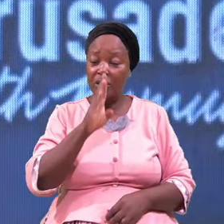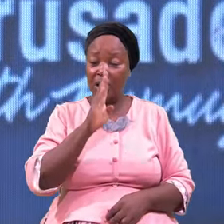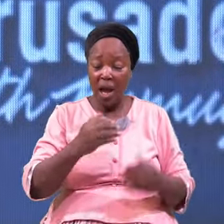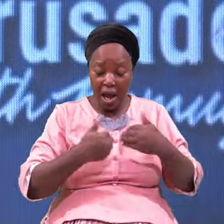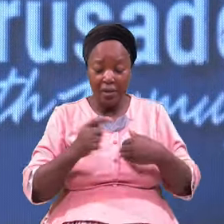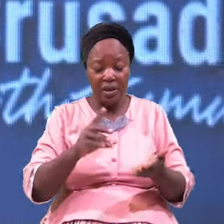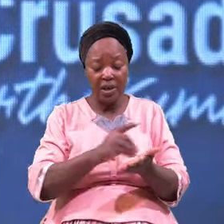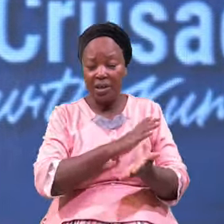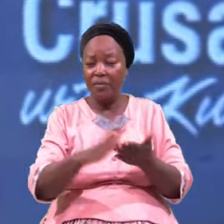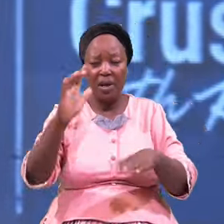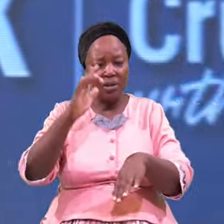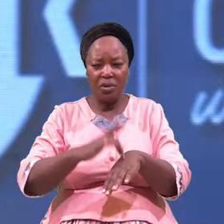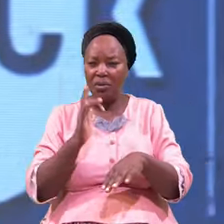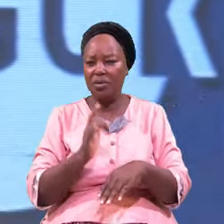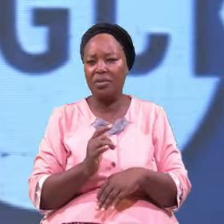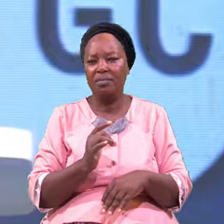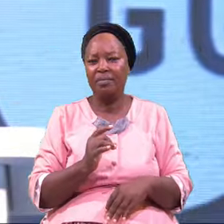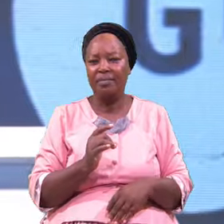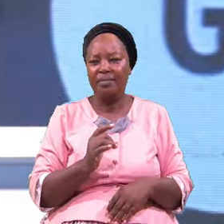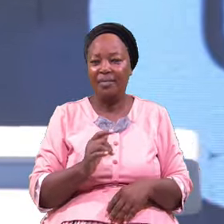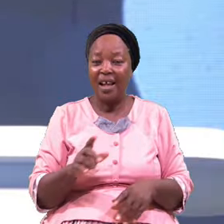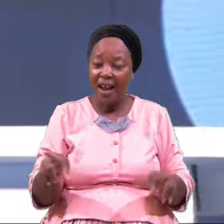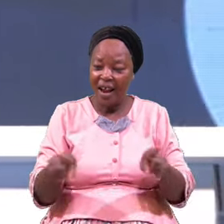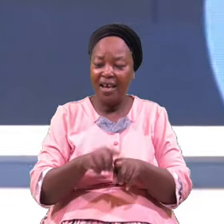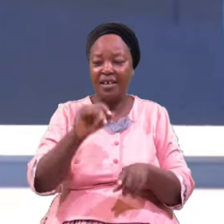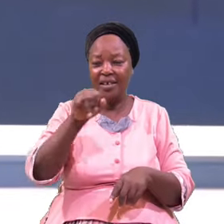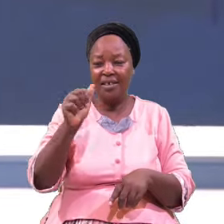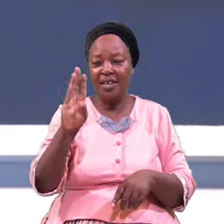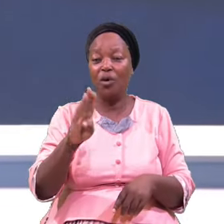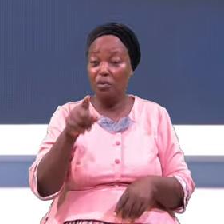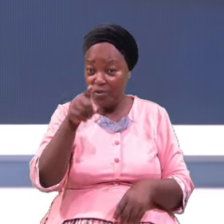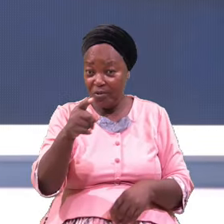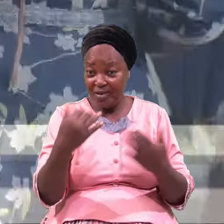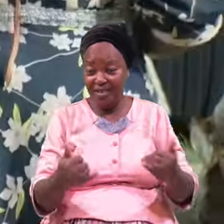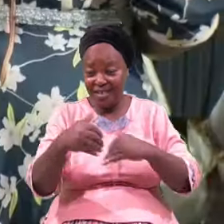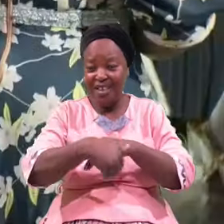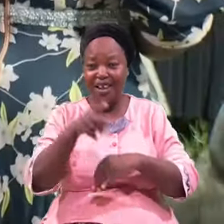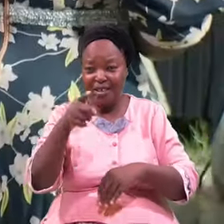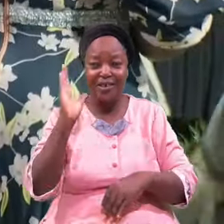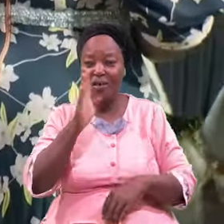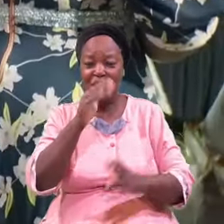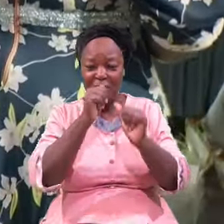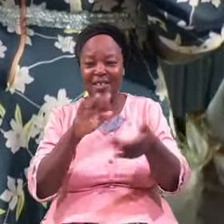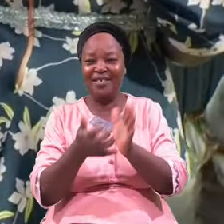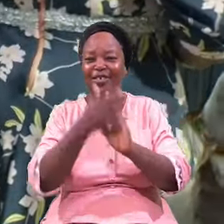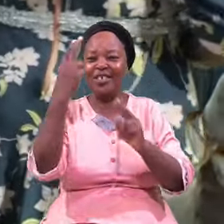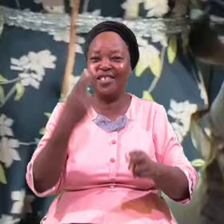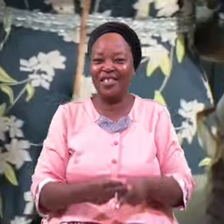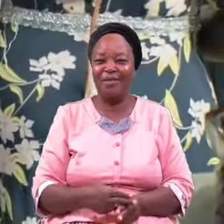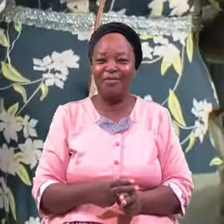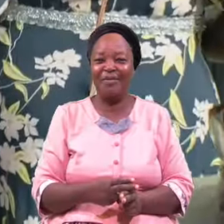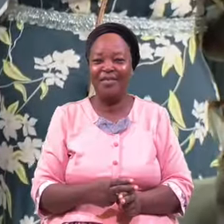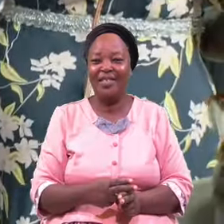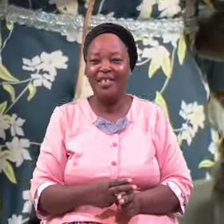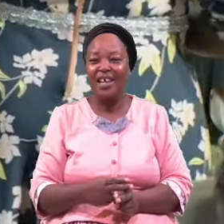Touch Like Jacob You Tonight You Be Blessed And